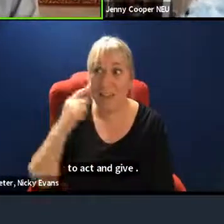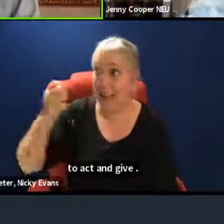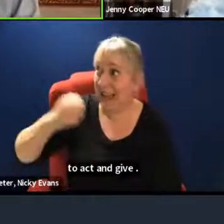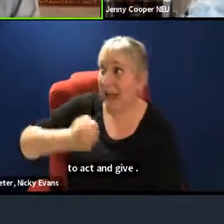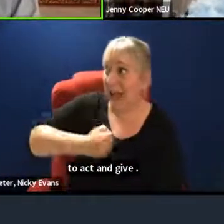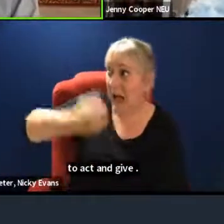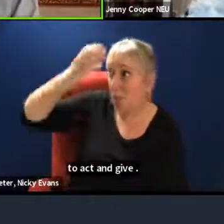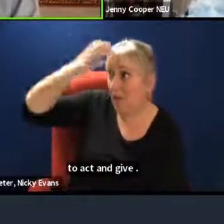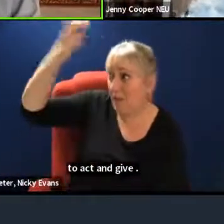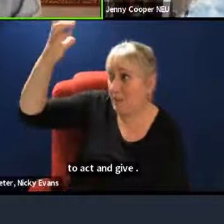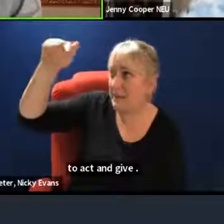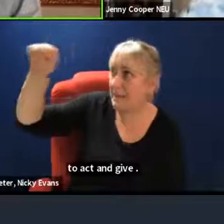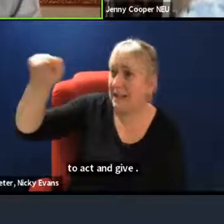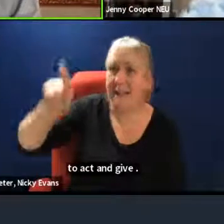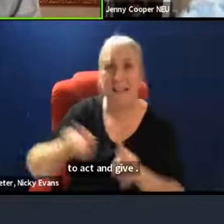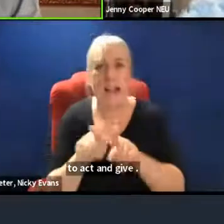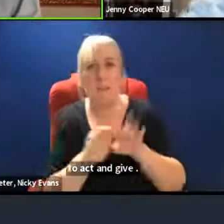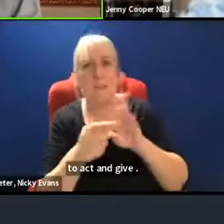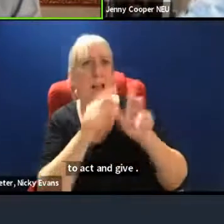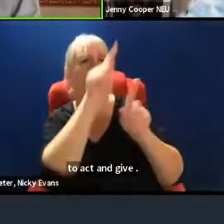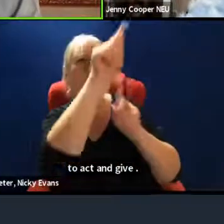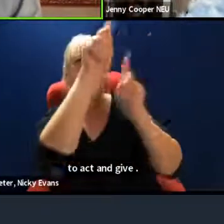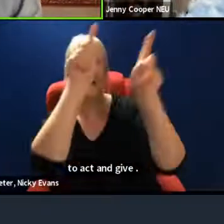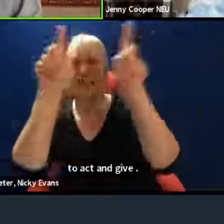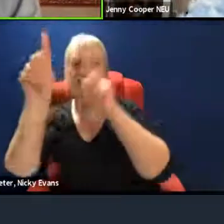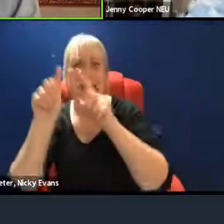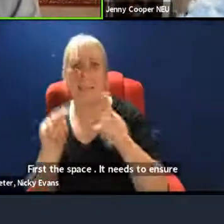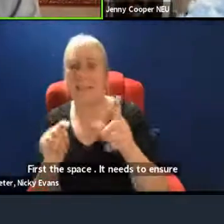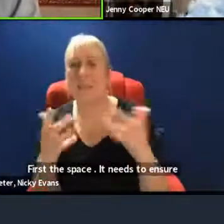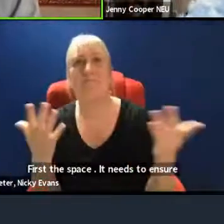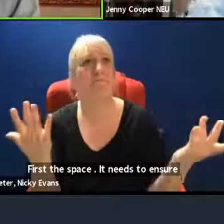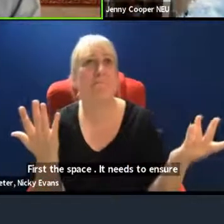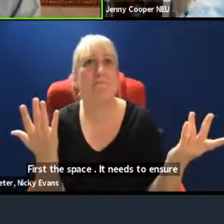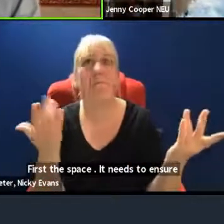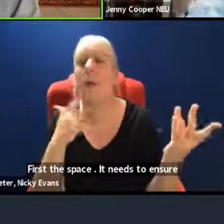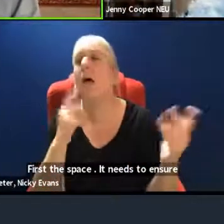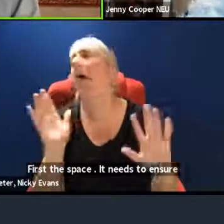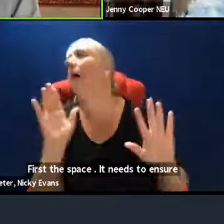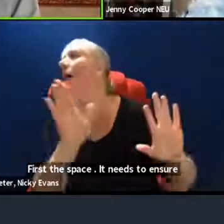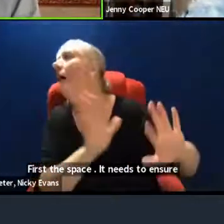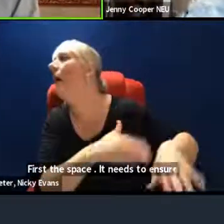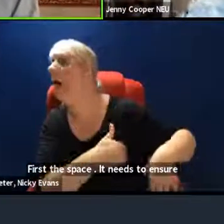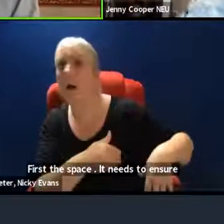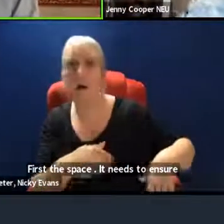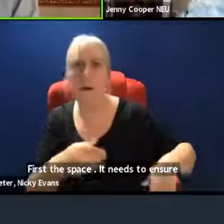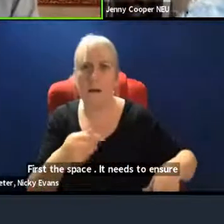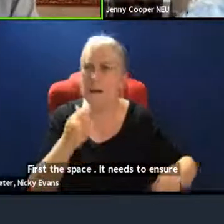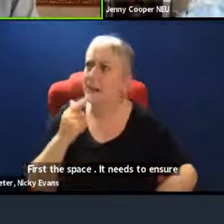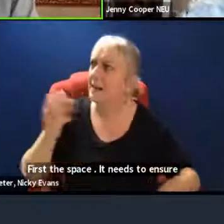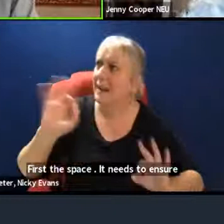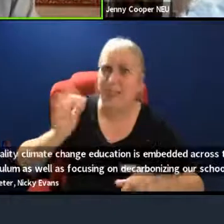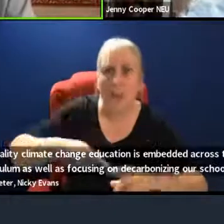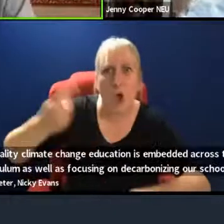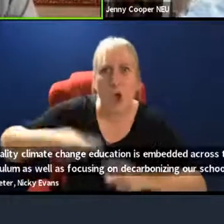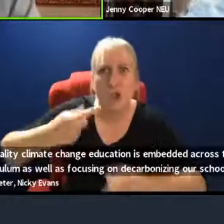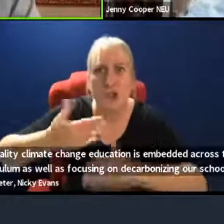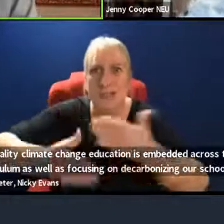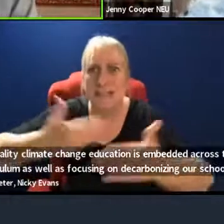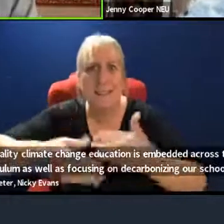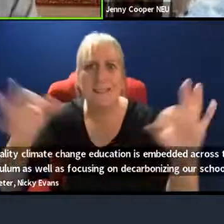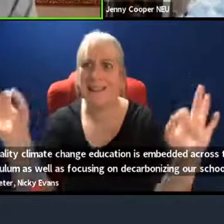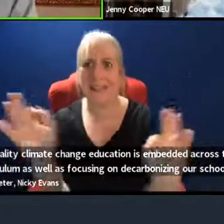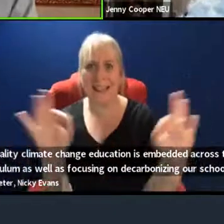nor others around the world have properly grasped the urgency and the gravity of the situation in any sphere,